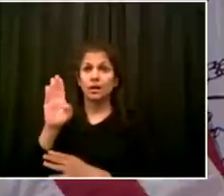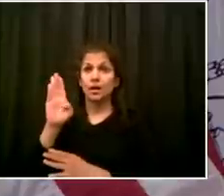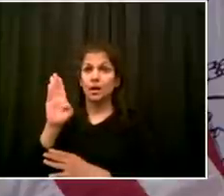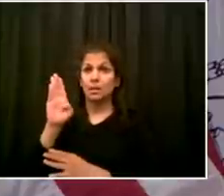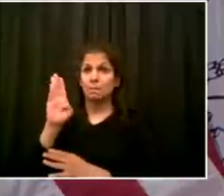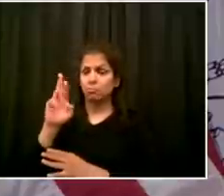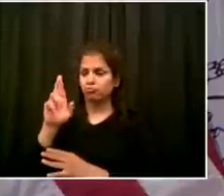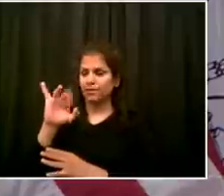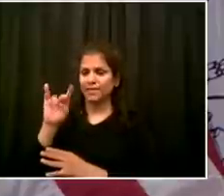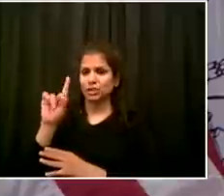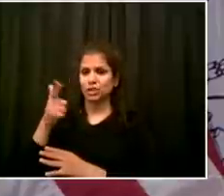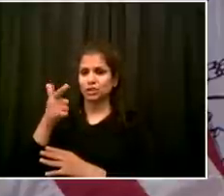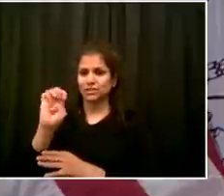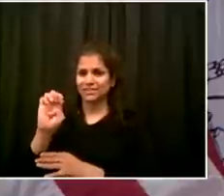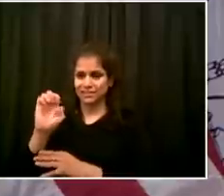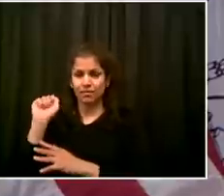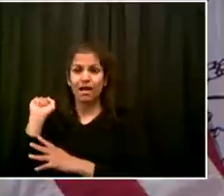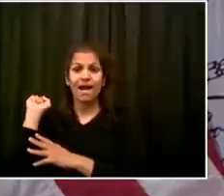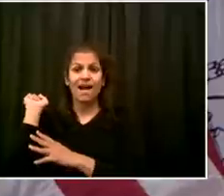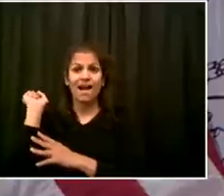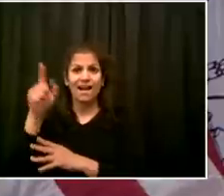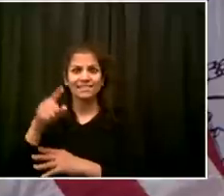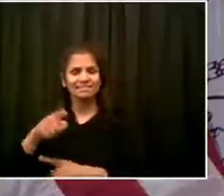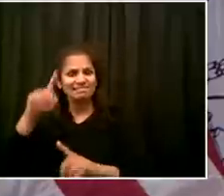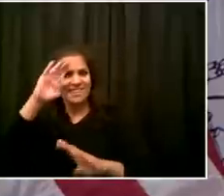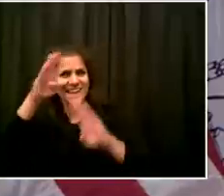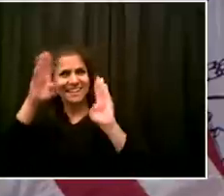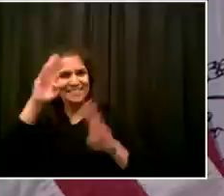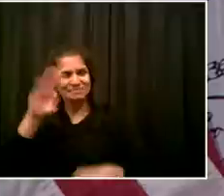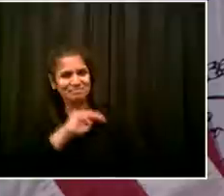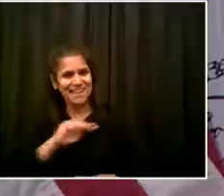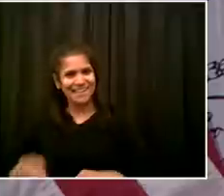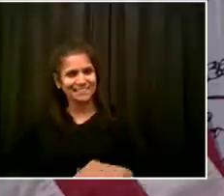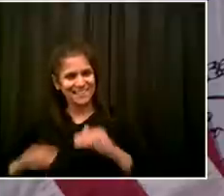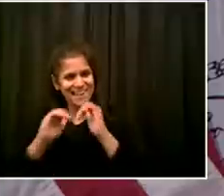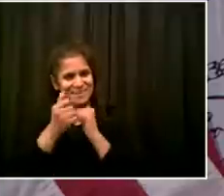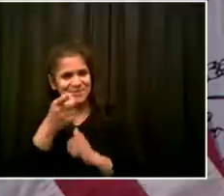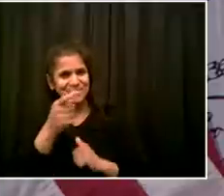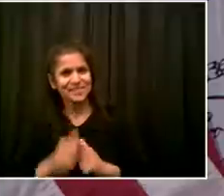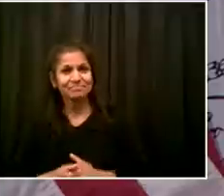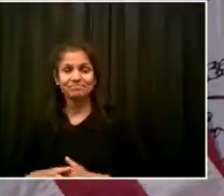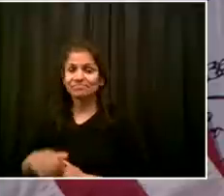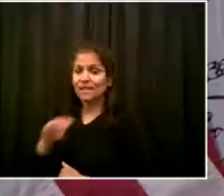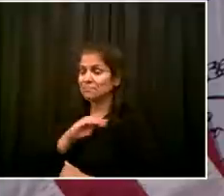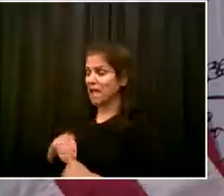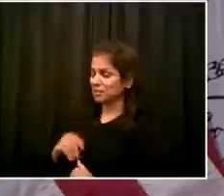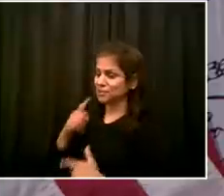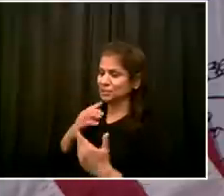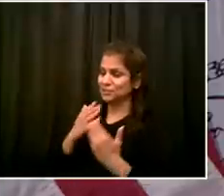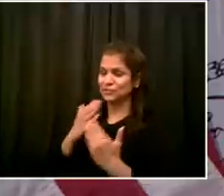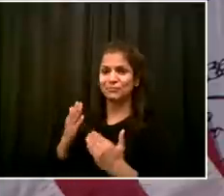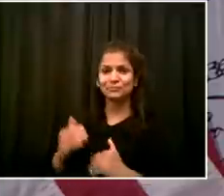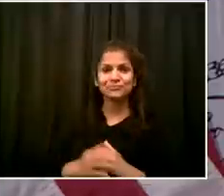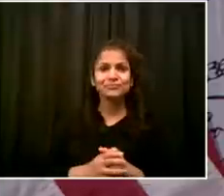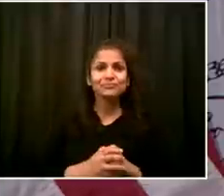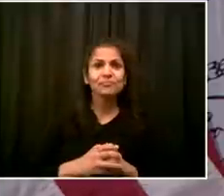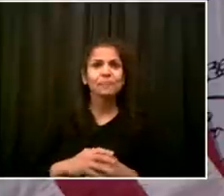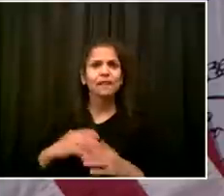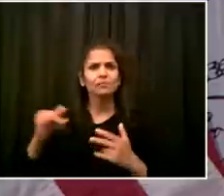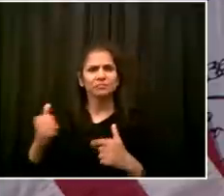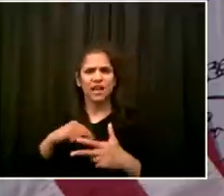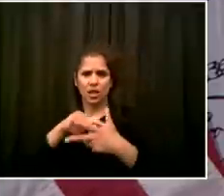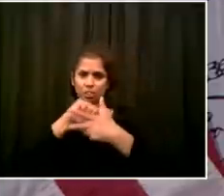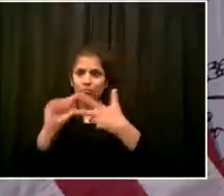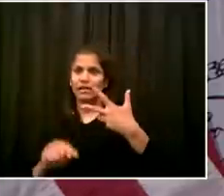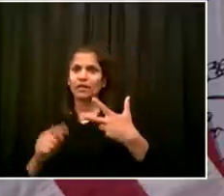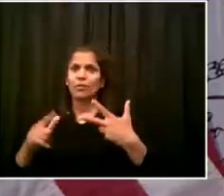indicators are hopeful, and they, you know, give me some optimism about what the next days and weeks may be like, but